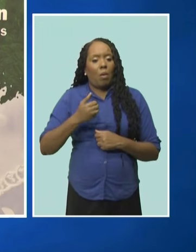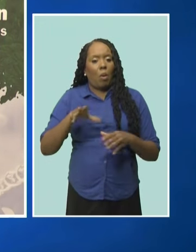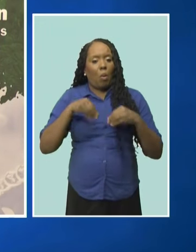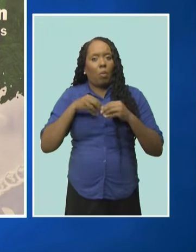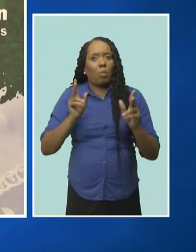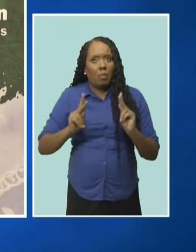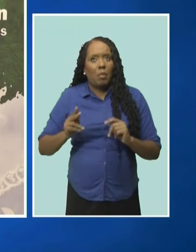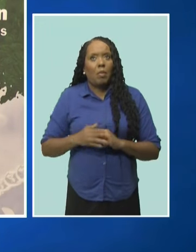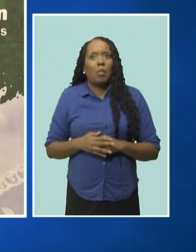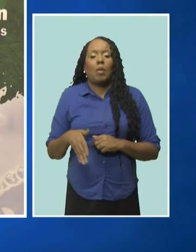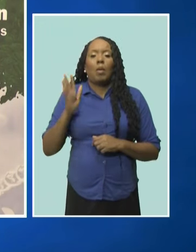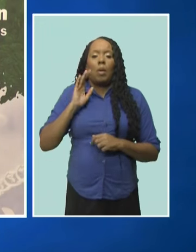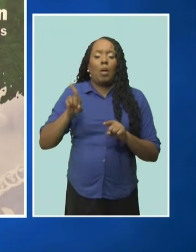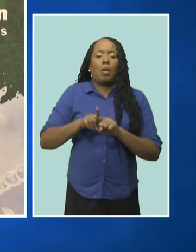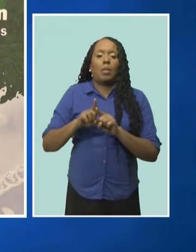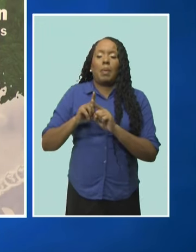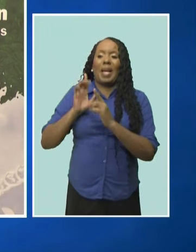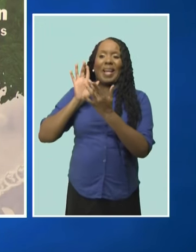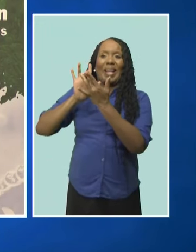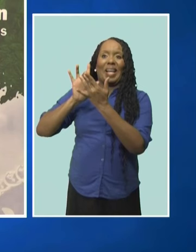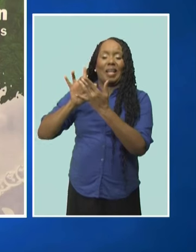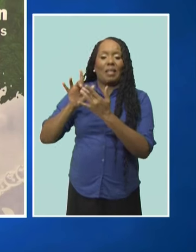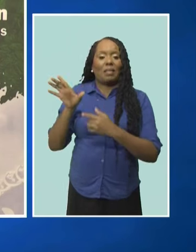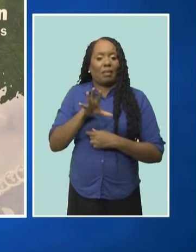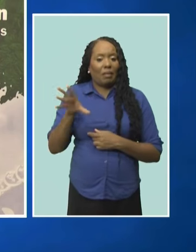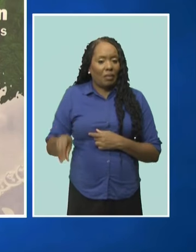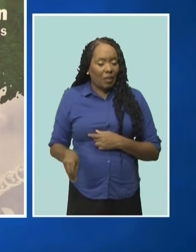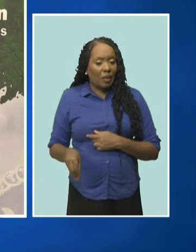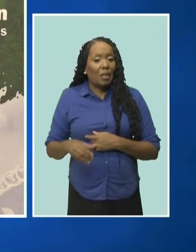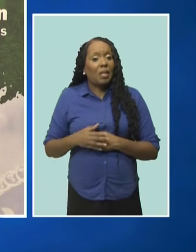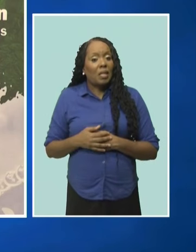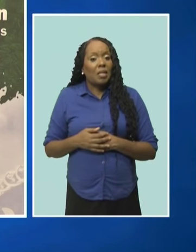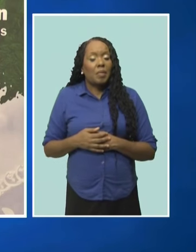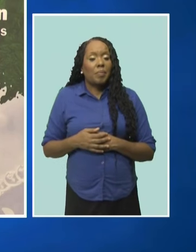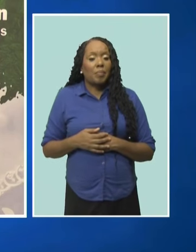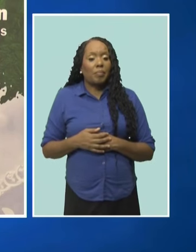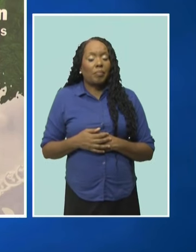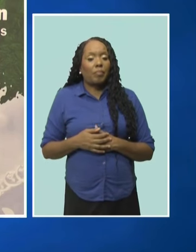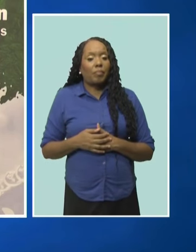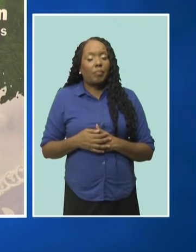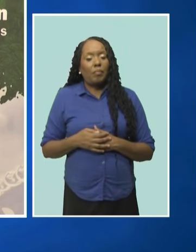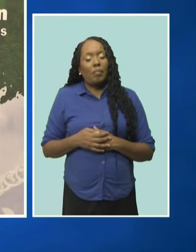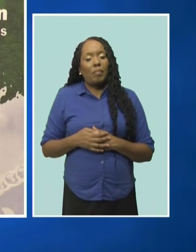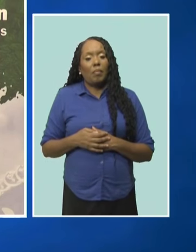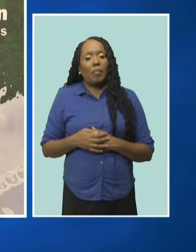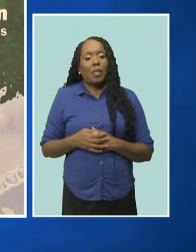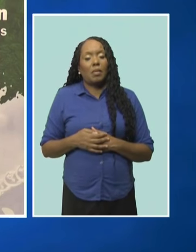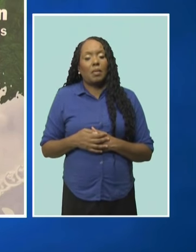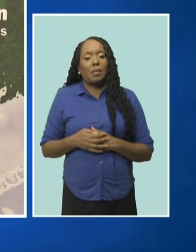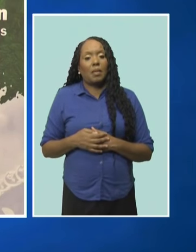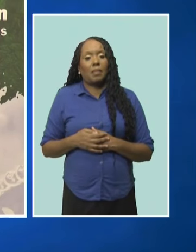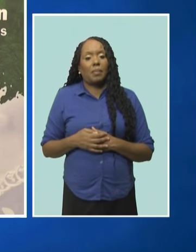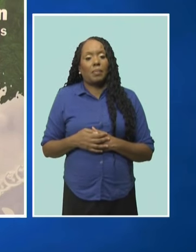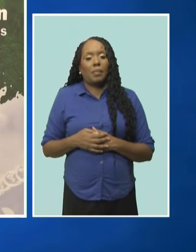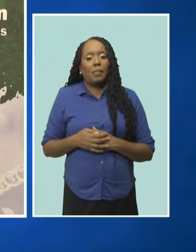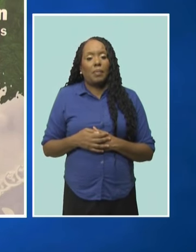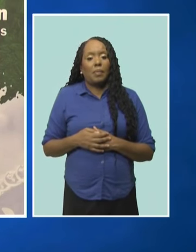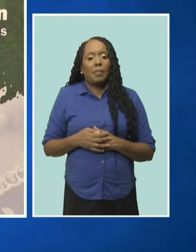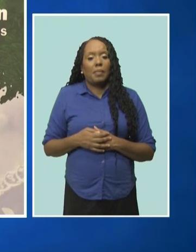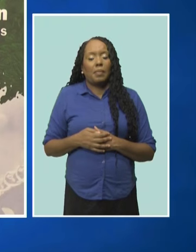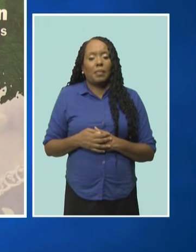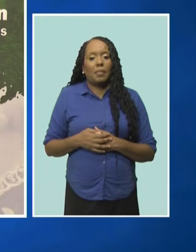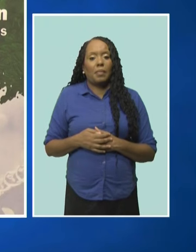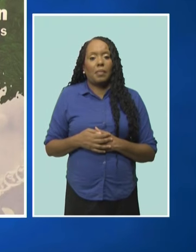that is where we started. And so, the program is essentially